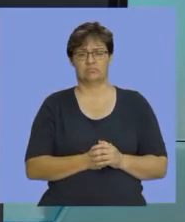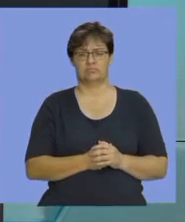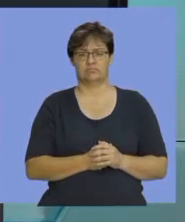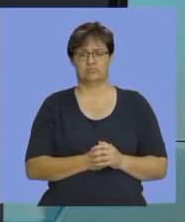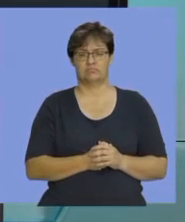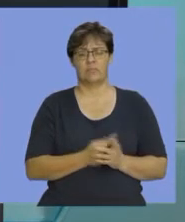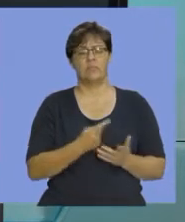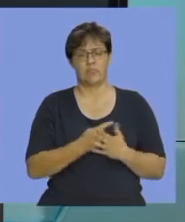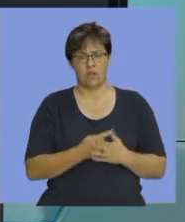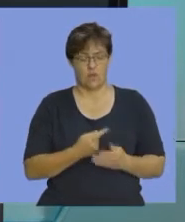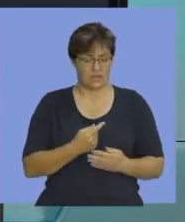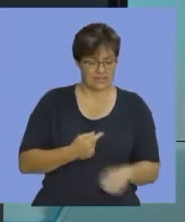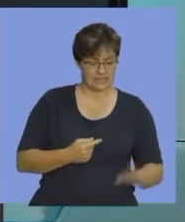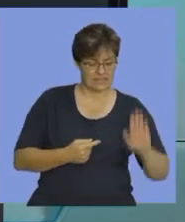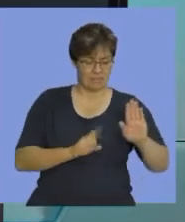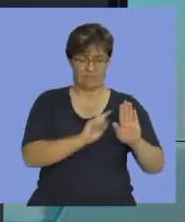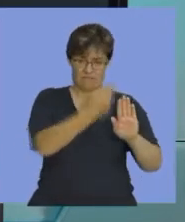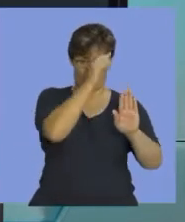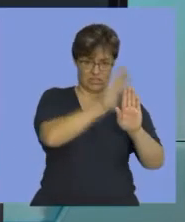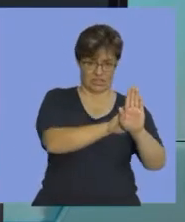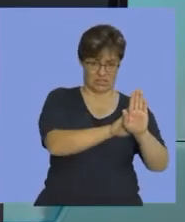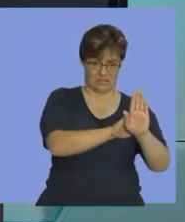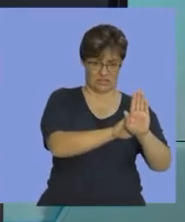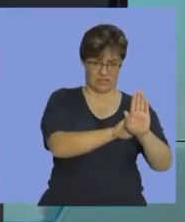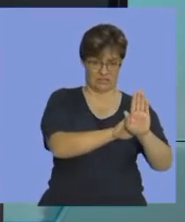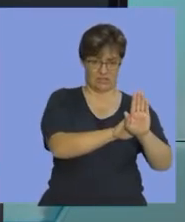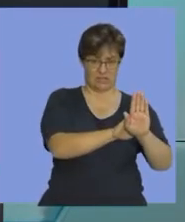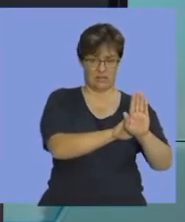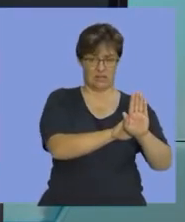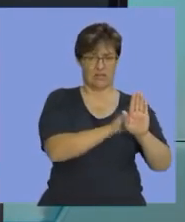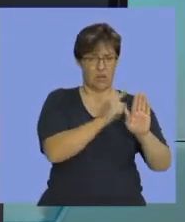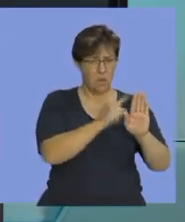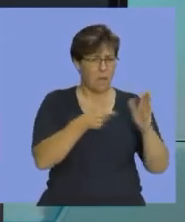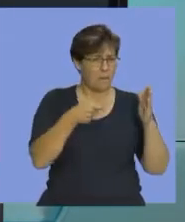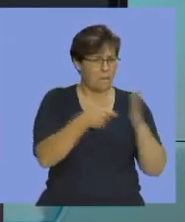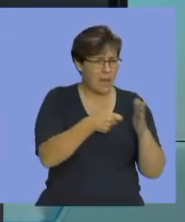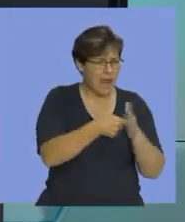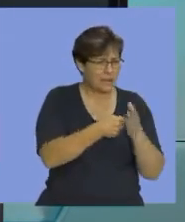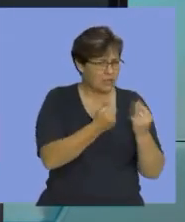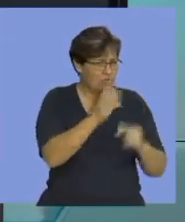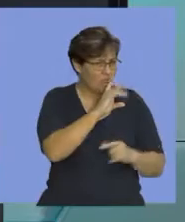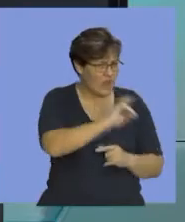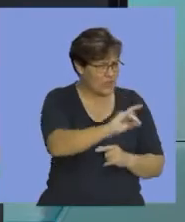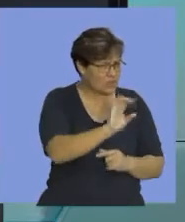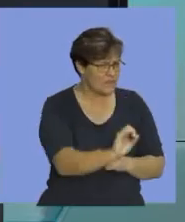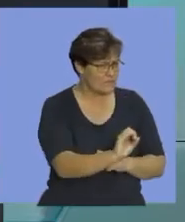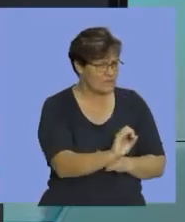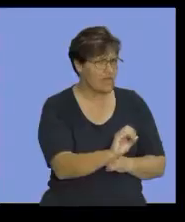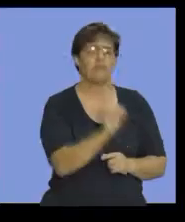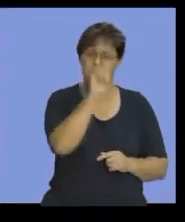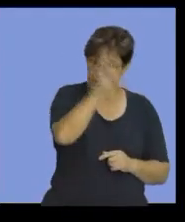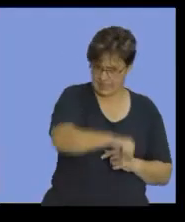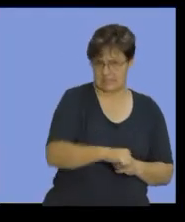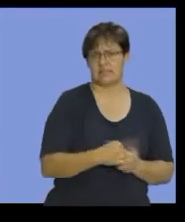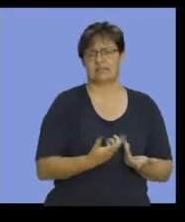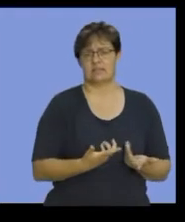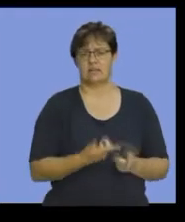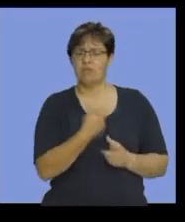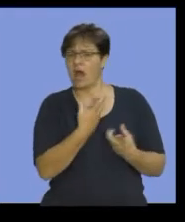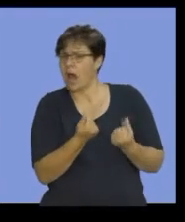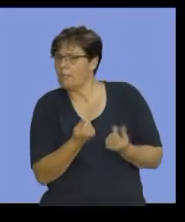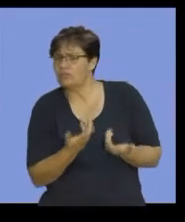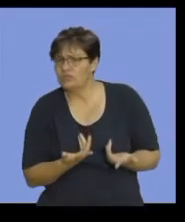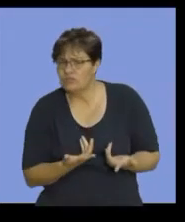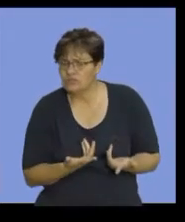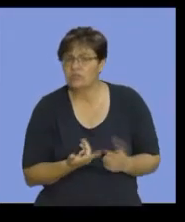the debit side of the account first. Did we buy materials for cash? Certainly we did. How much did we